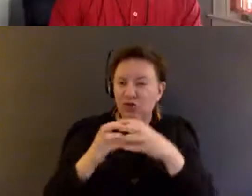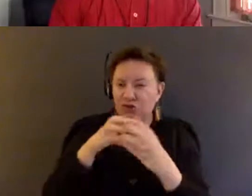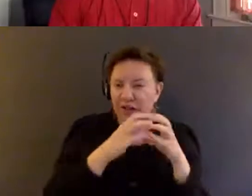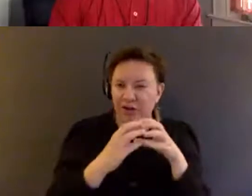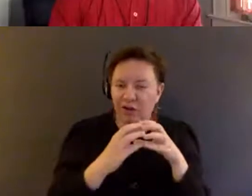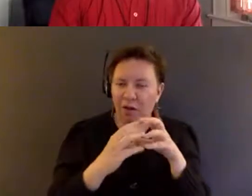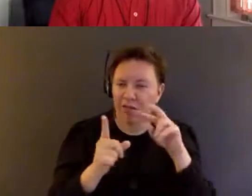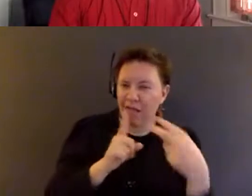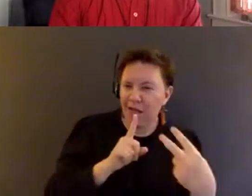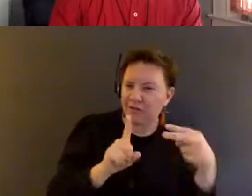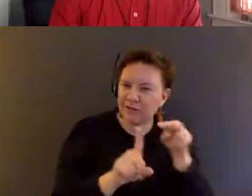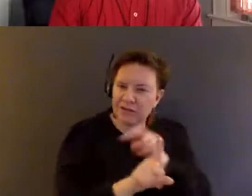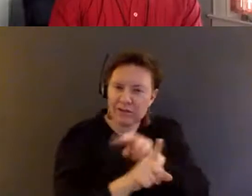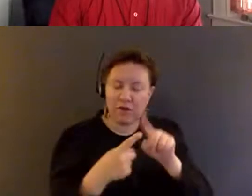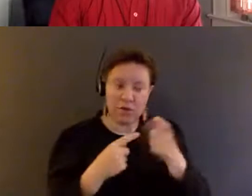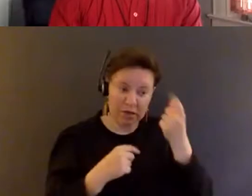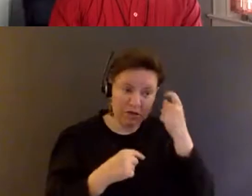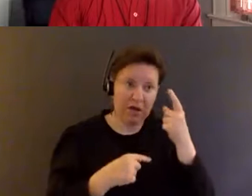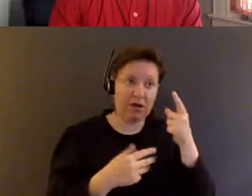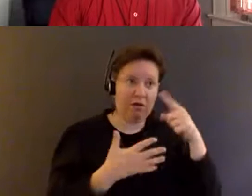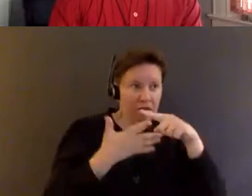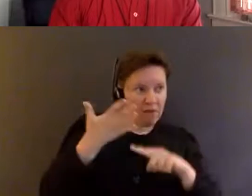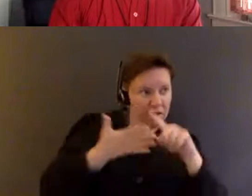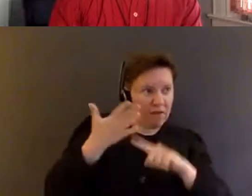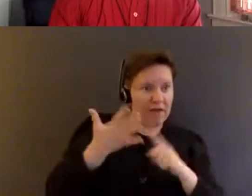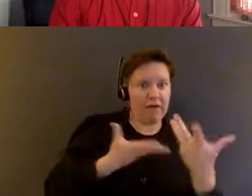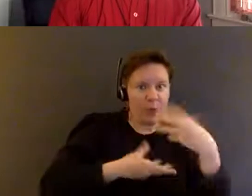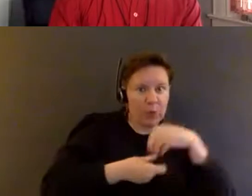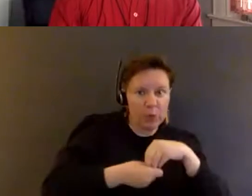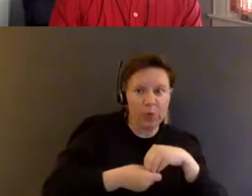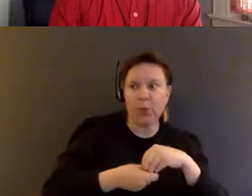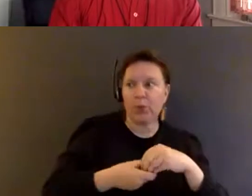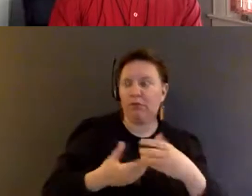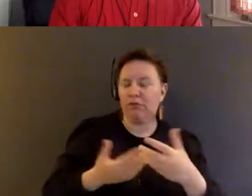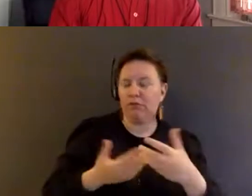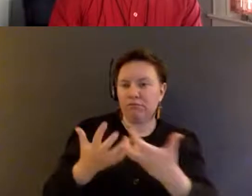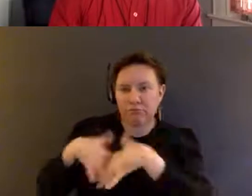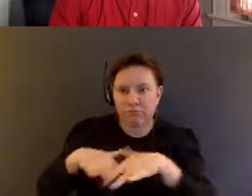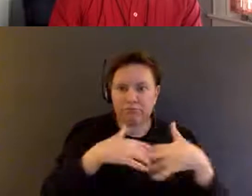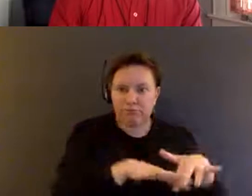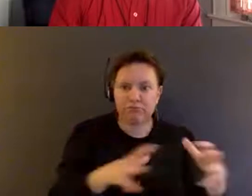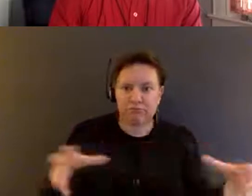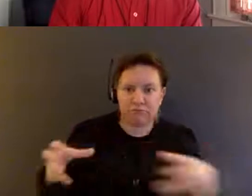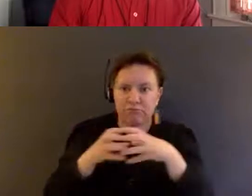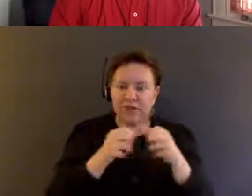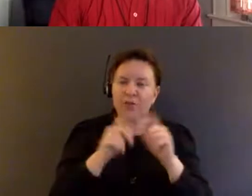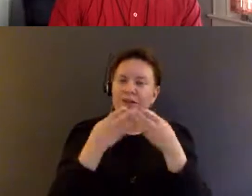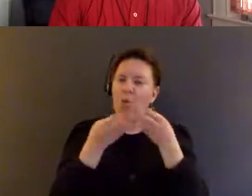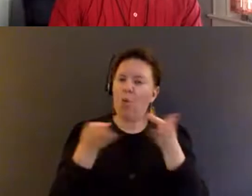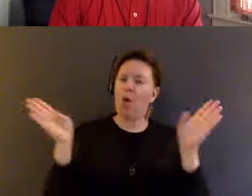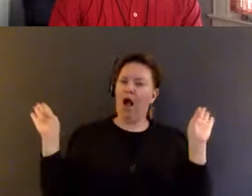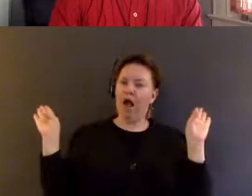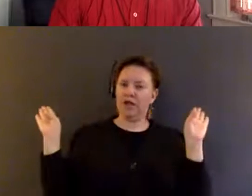right? Like through an understanding that things need to be in coalition that, you know, it's kind of like a wide angle. Um,